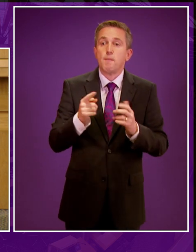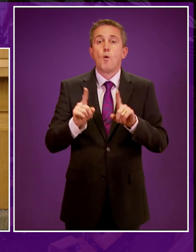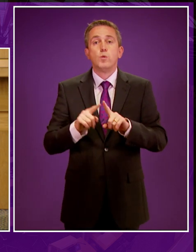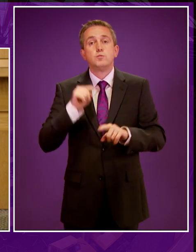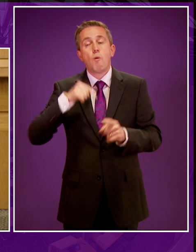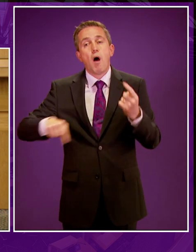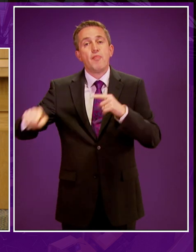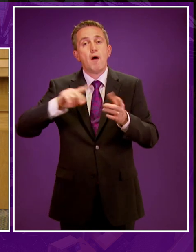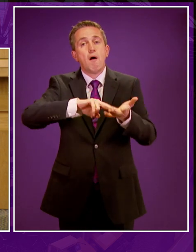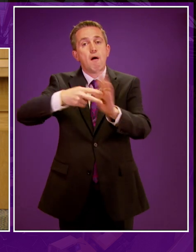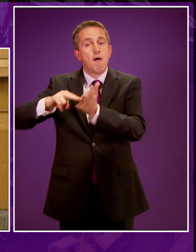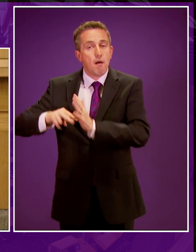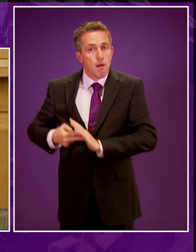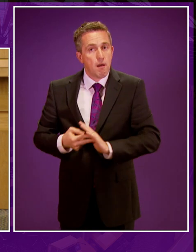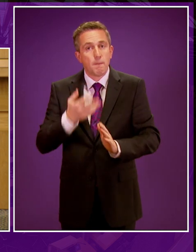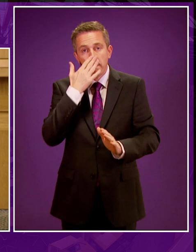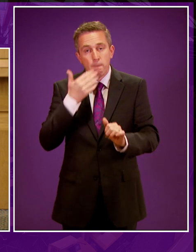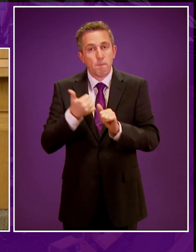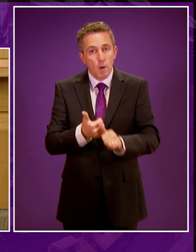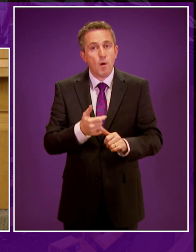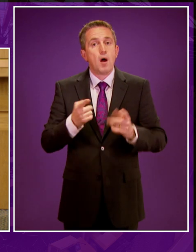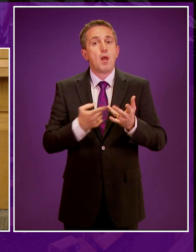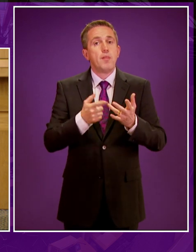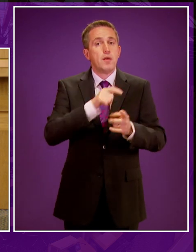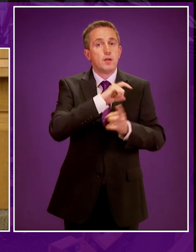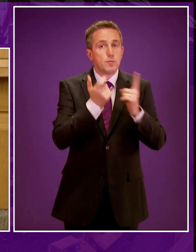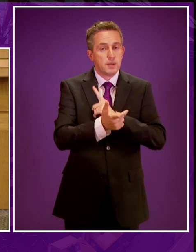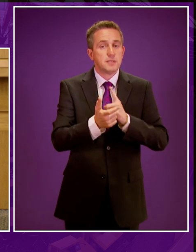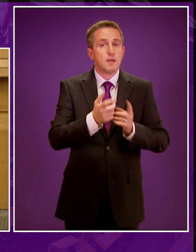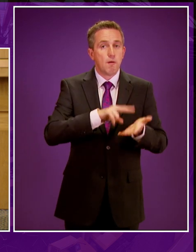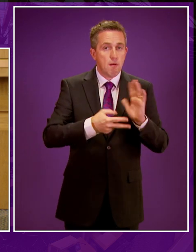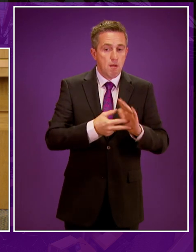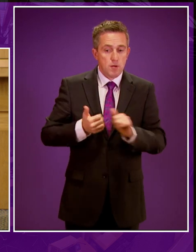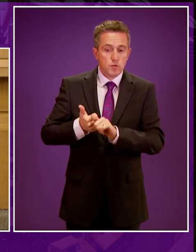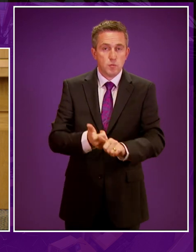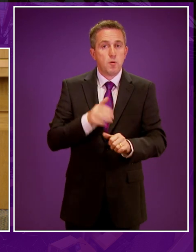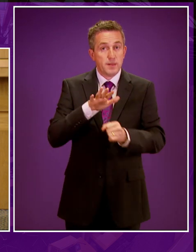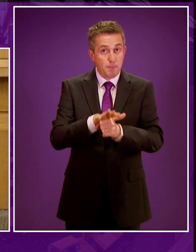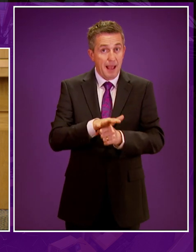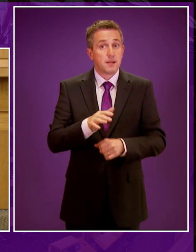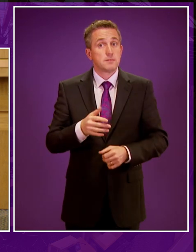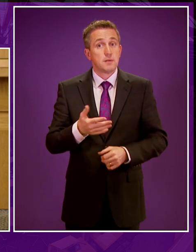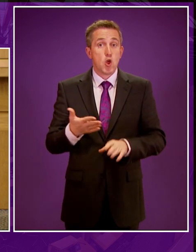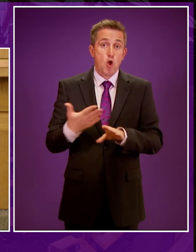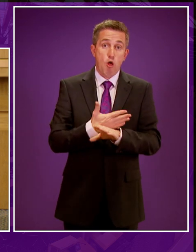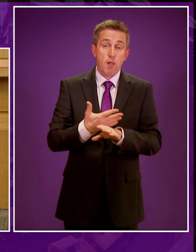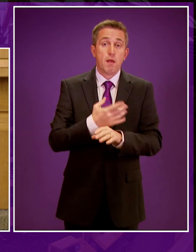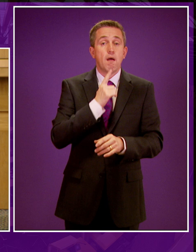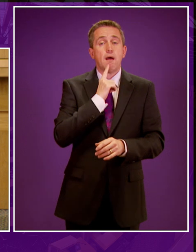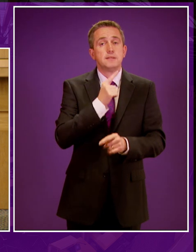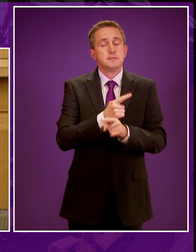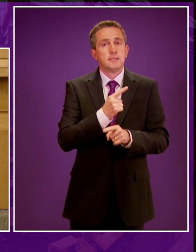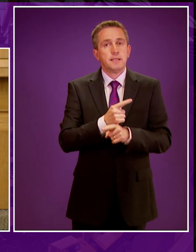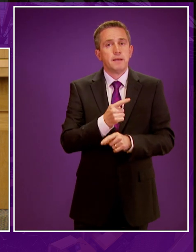a number of NGOs, but a number also very genuine community and grassroots organisations. I said in my opening speech, I very much